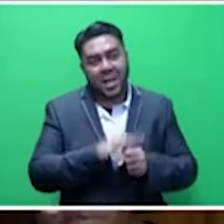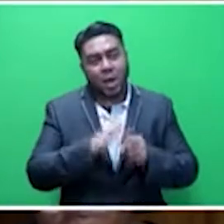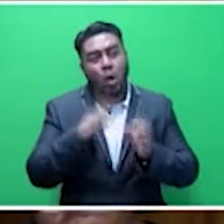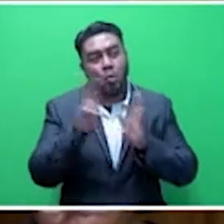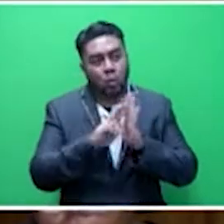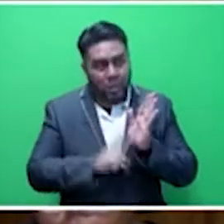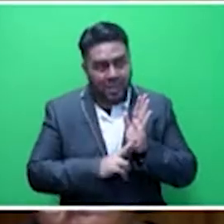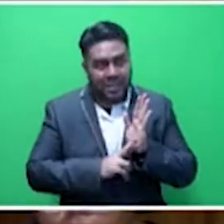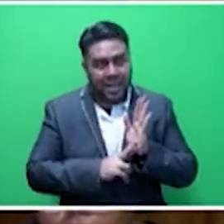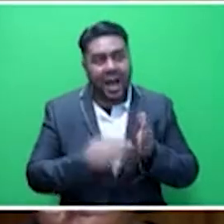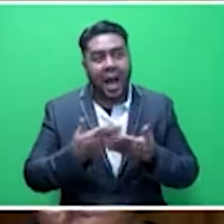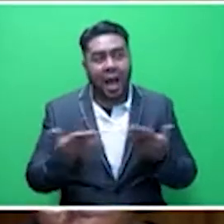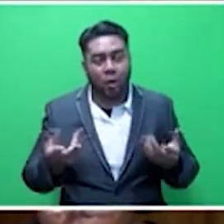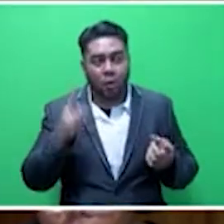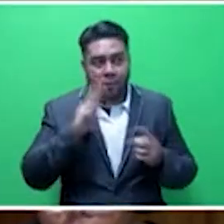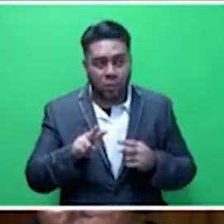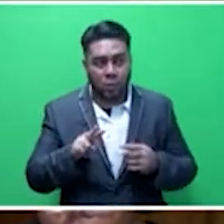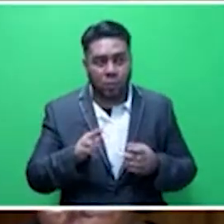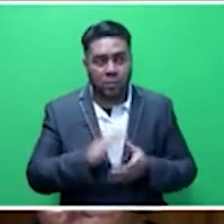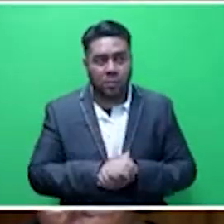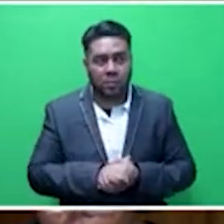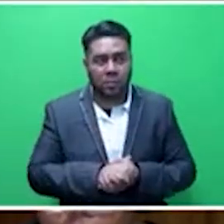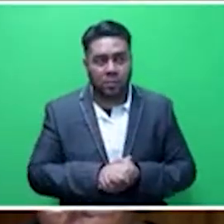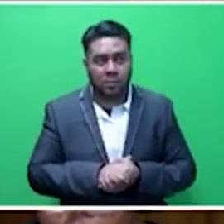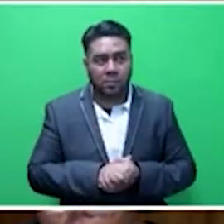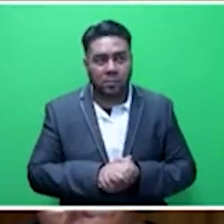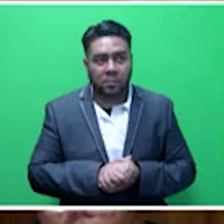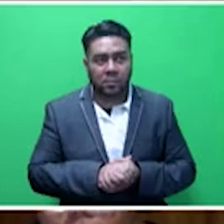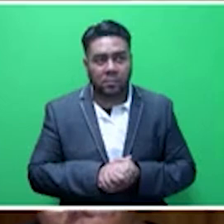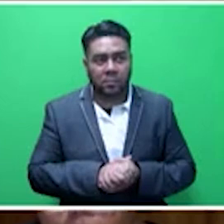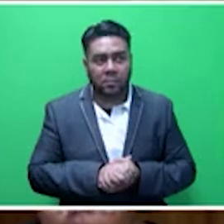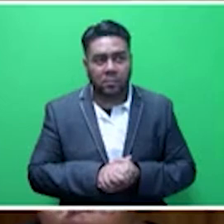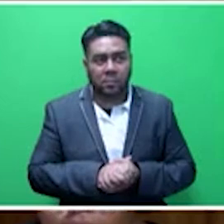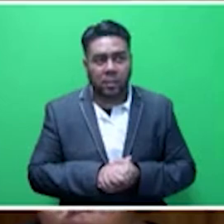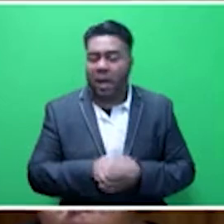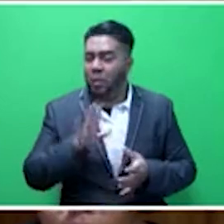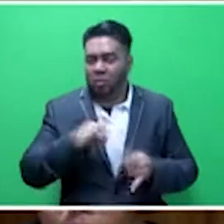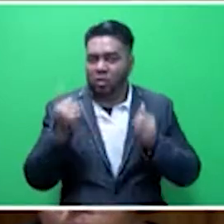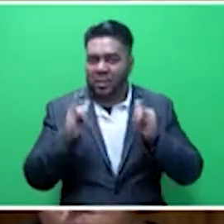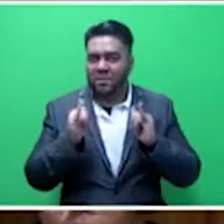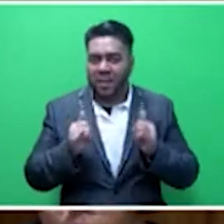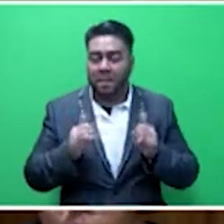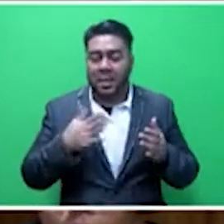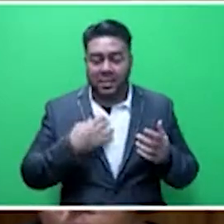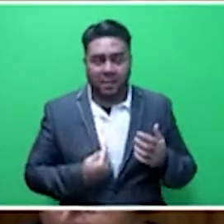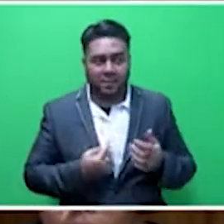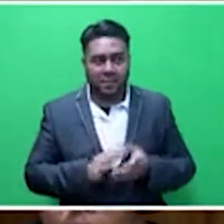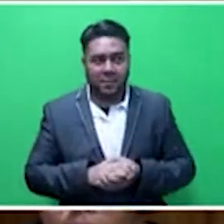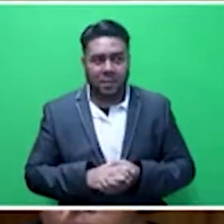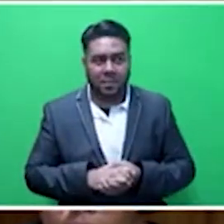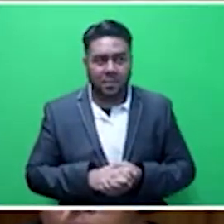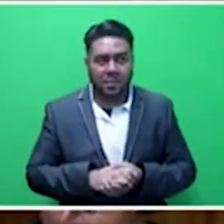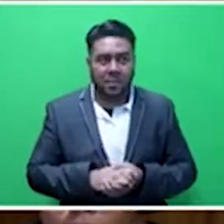Speaker, in terms of how you view my intervention. I'm not trying to make justification myself. All I'm saying is that the